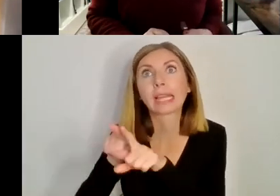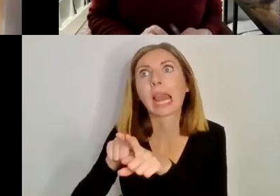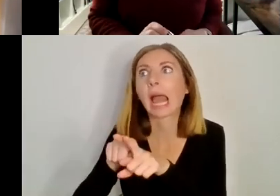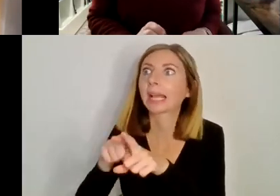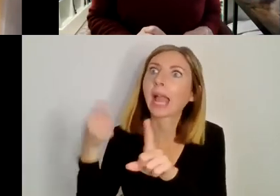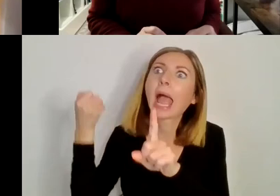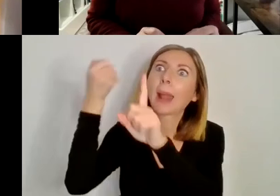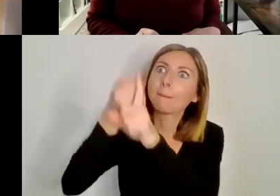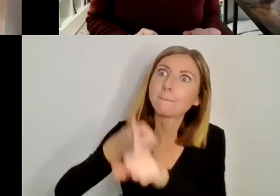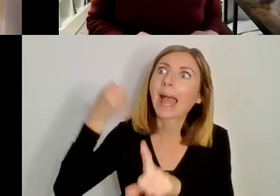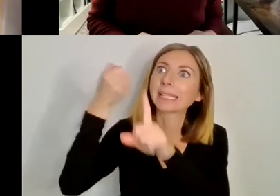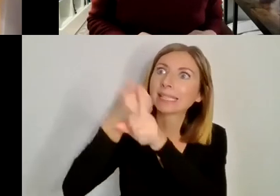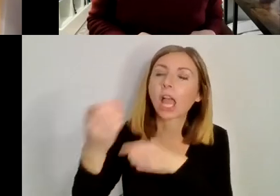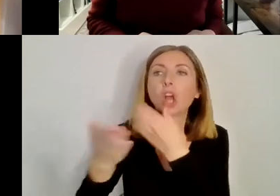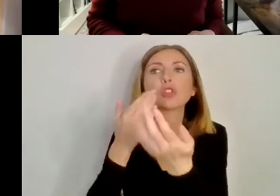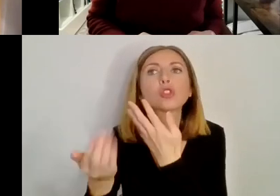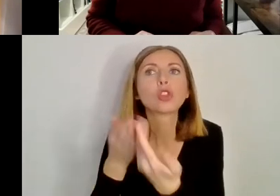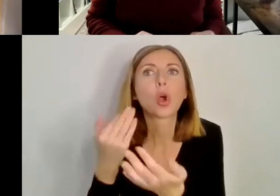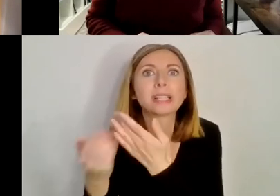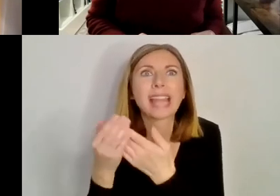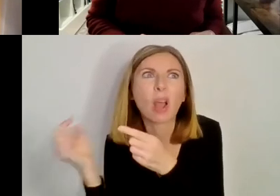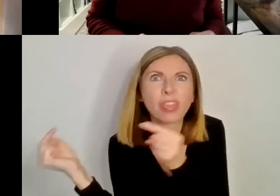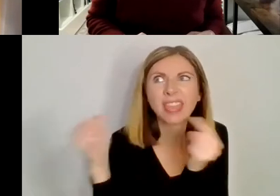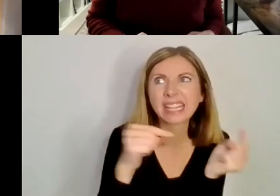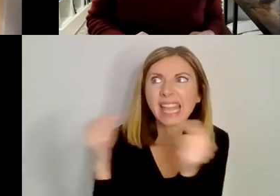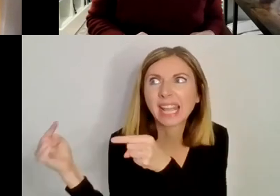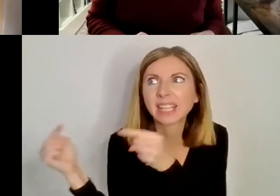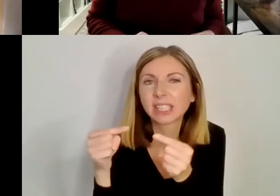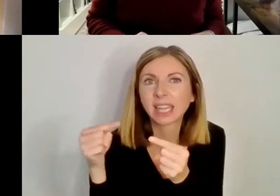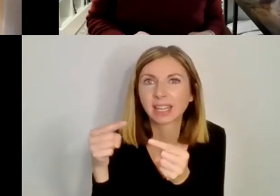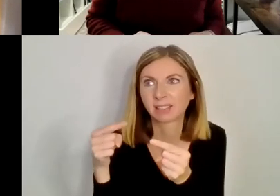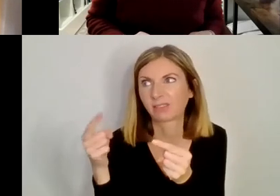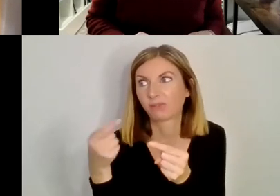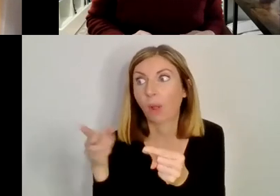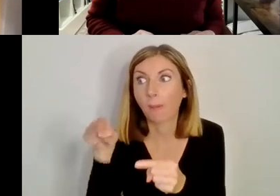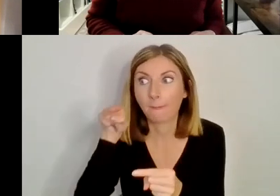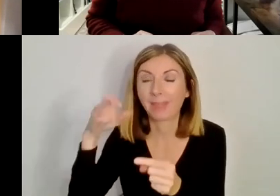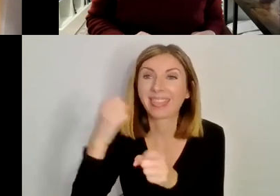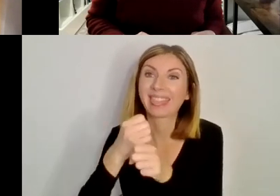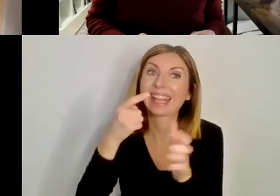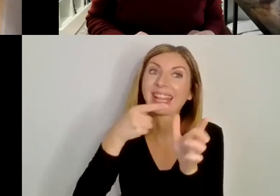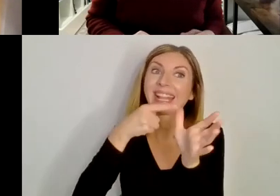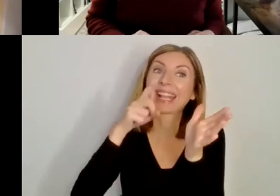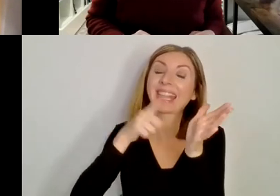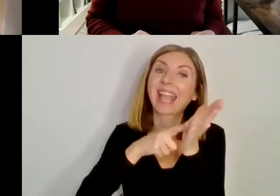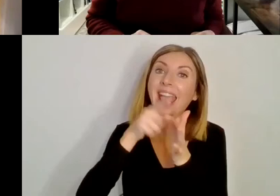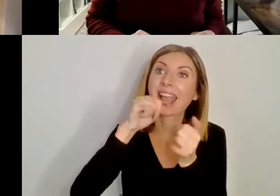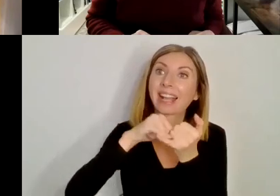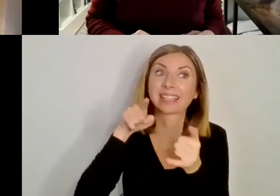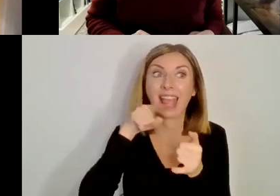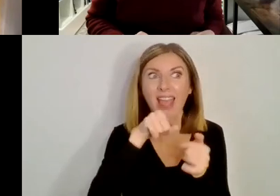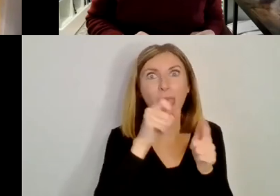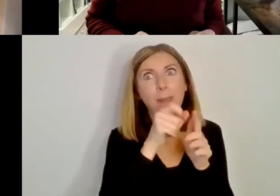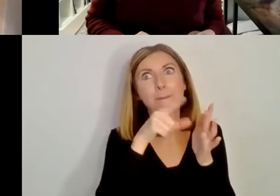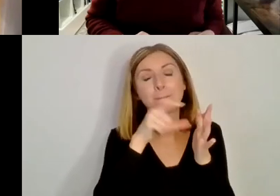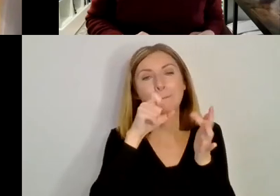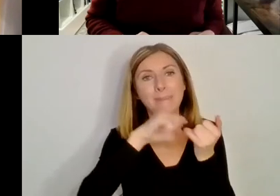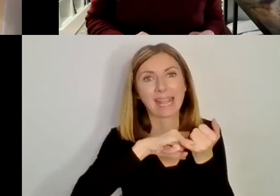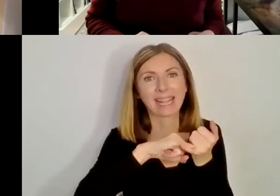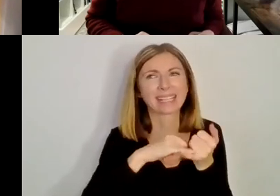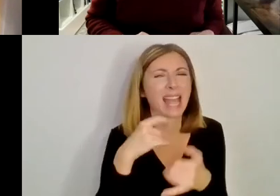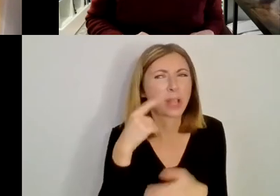out the tension between the Gales and the Picts, as he was doing quite martyrdom and being,